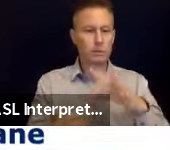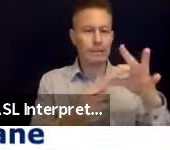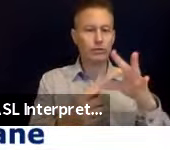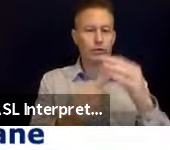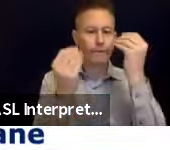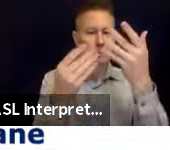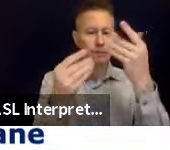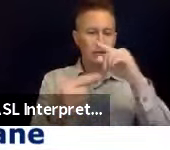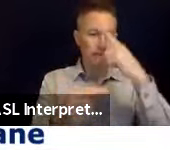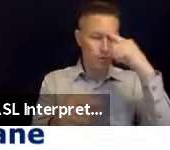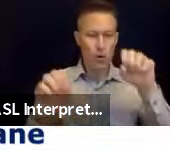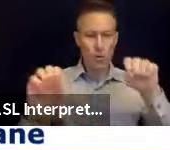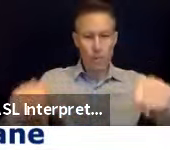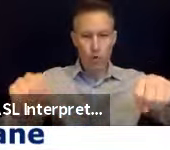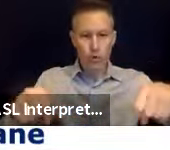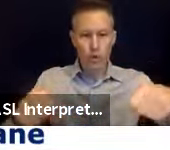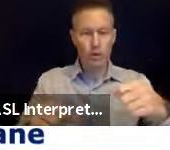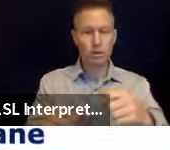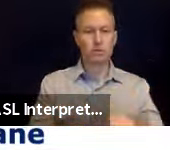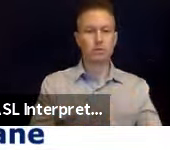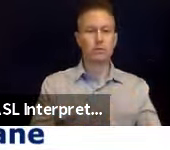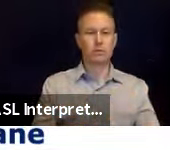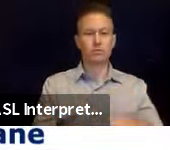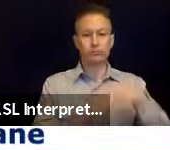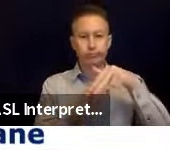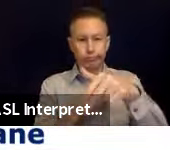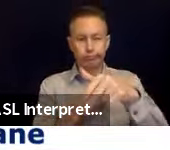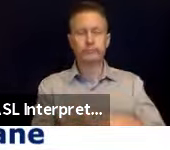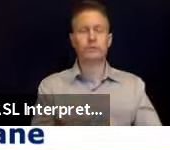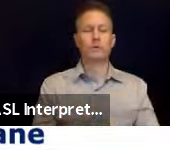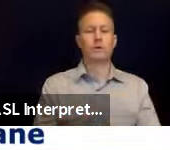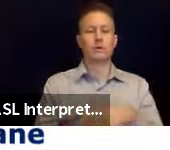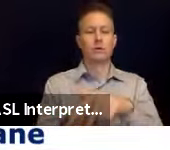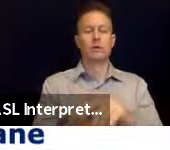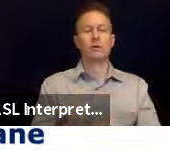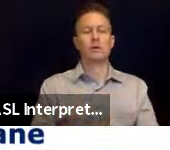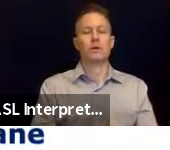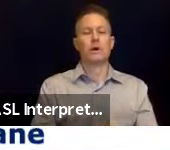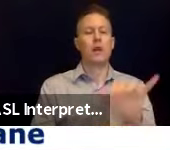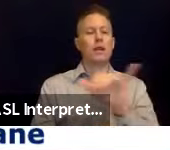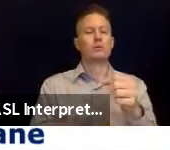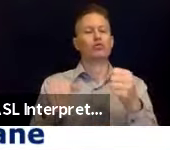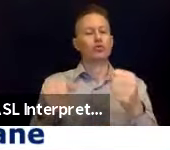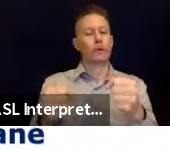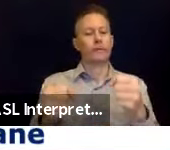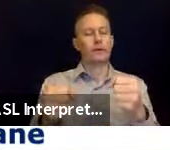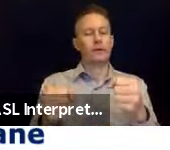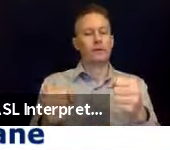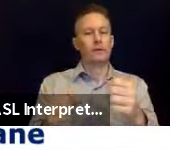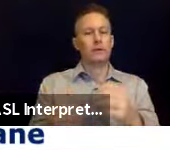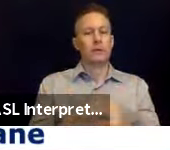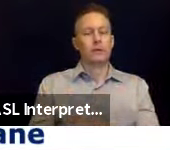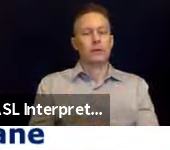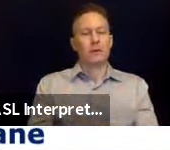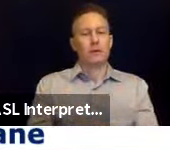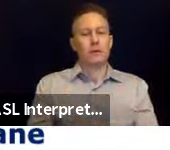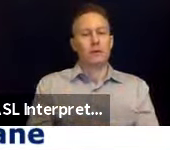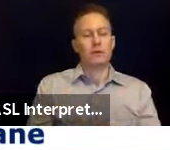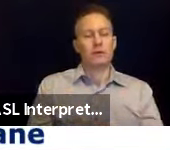Yeah, so just like driving, the part of my motorcycle, of course, is